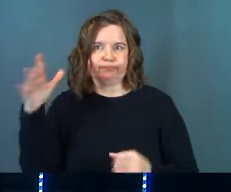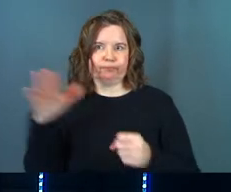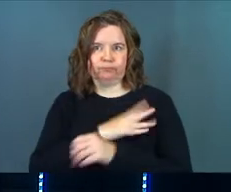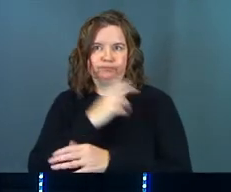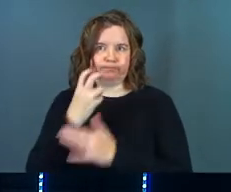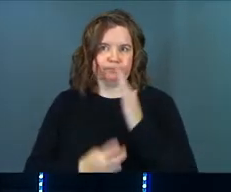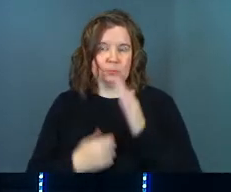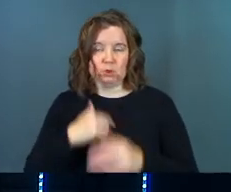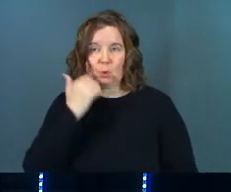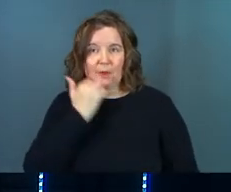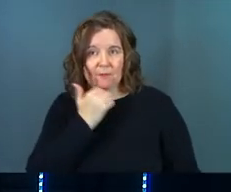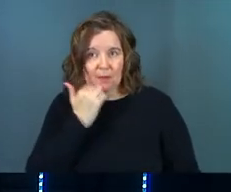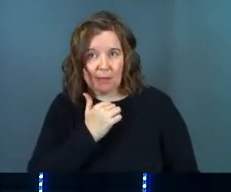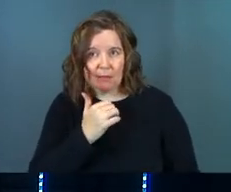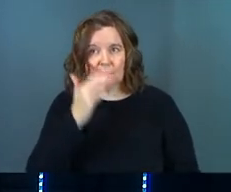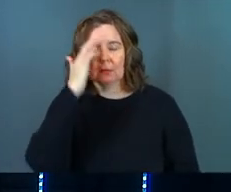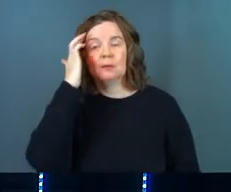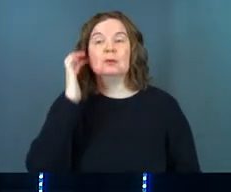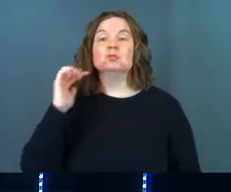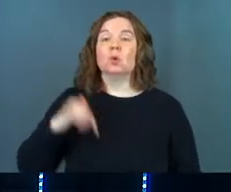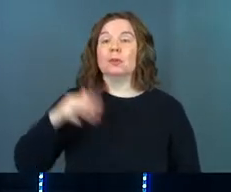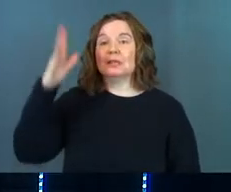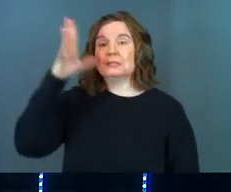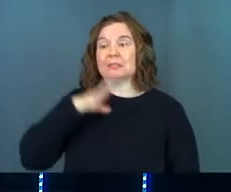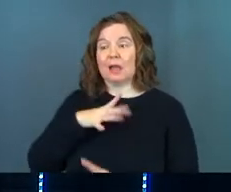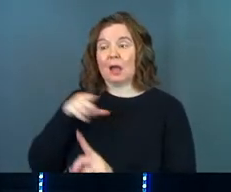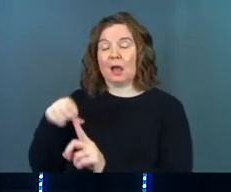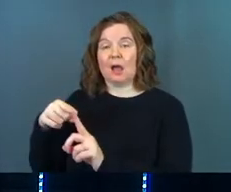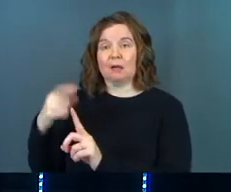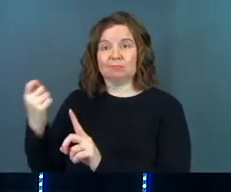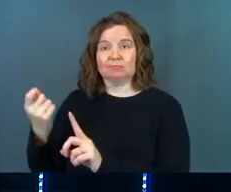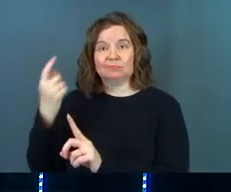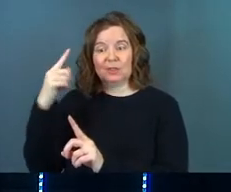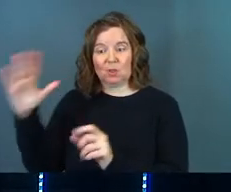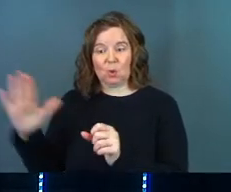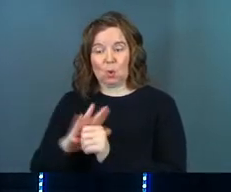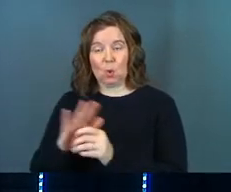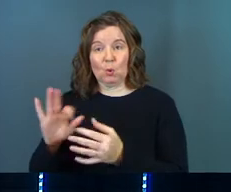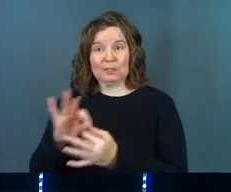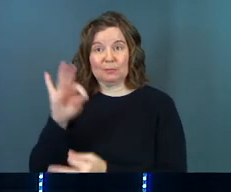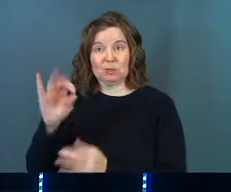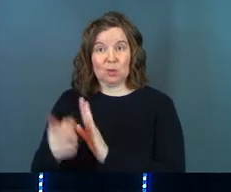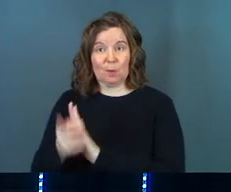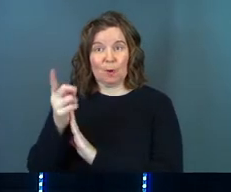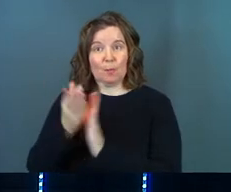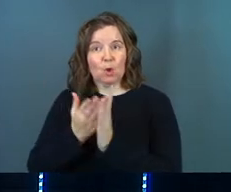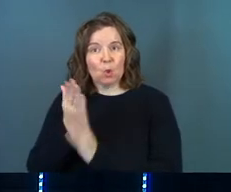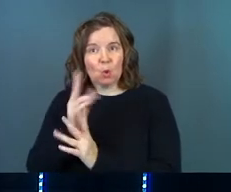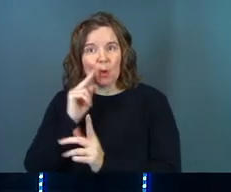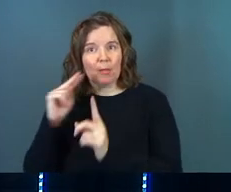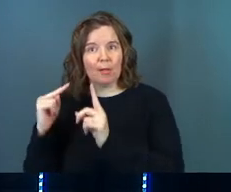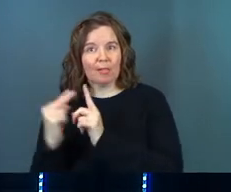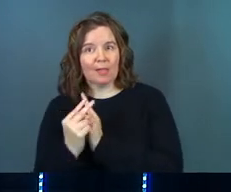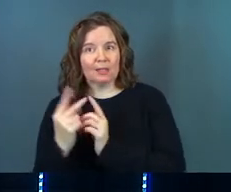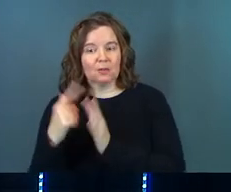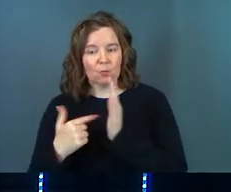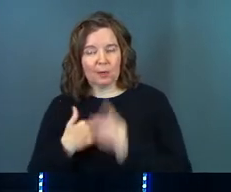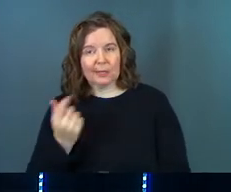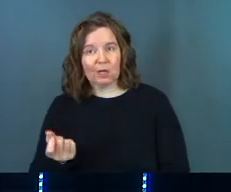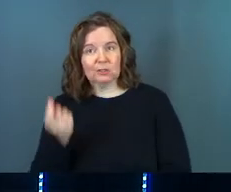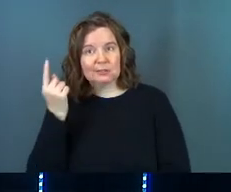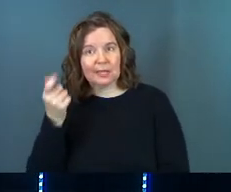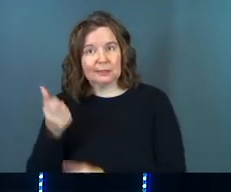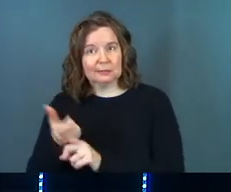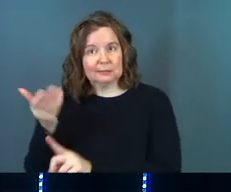It's your every day. And so this guy reads this whole spiritual moment through the lens of what he